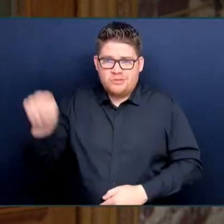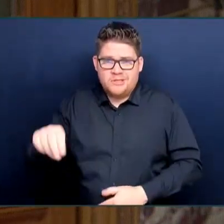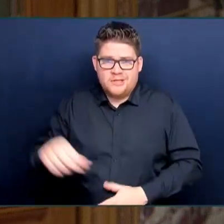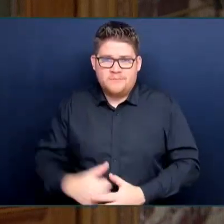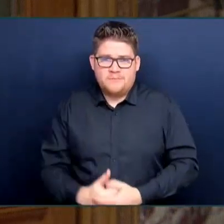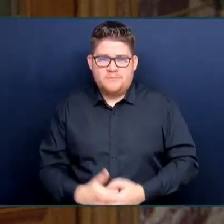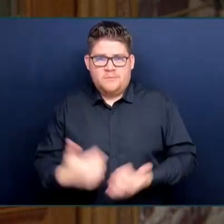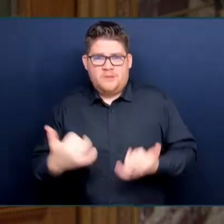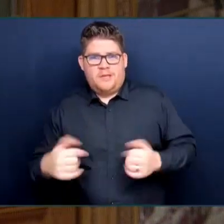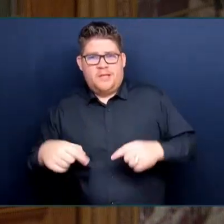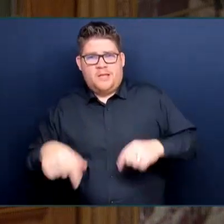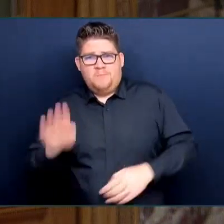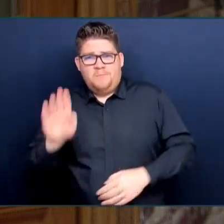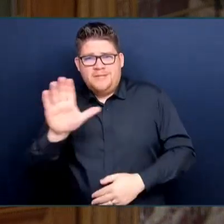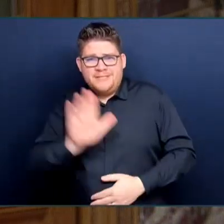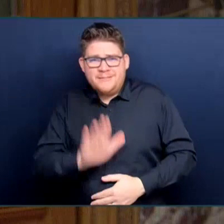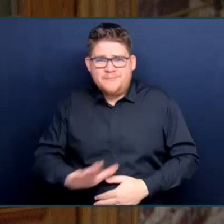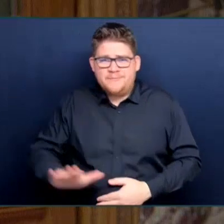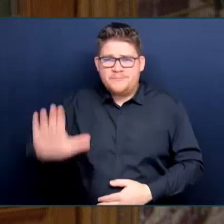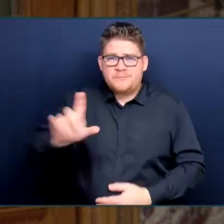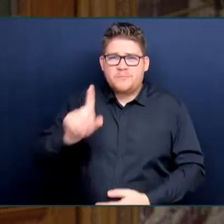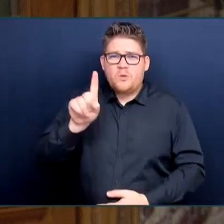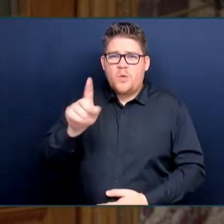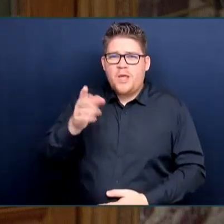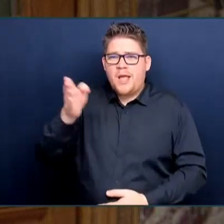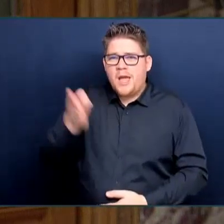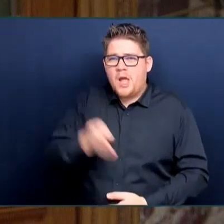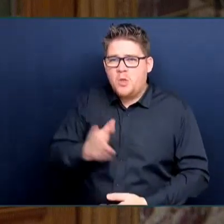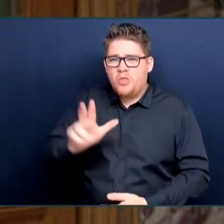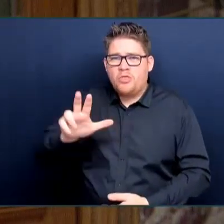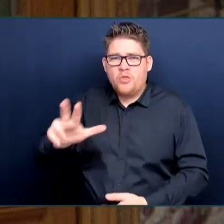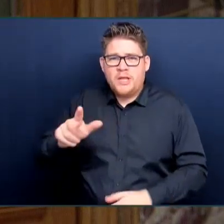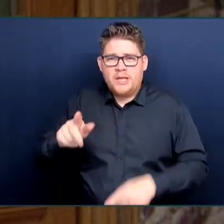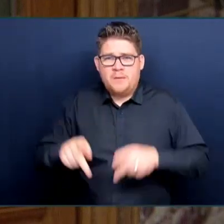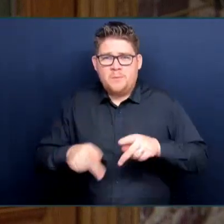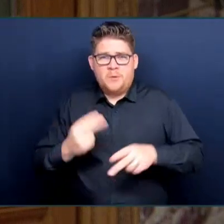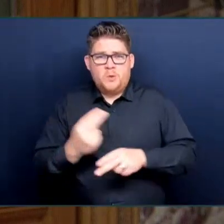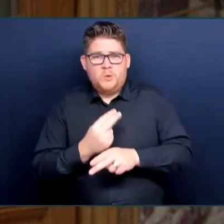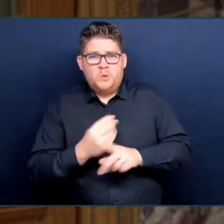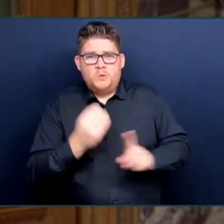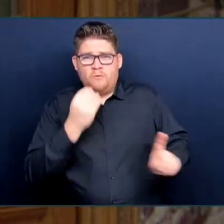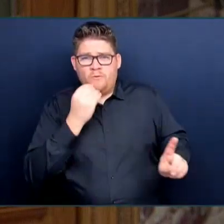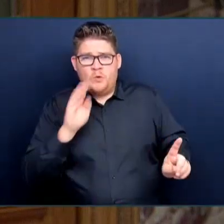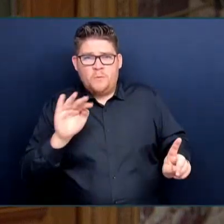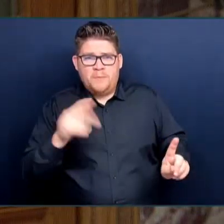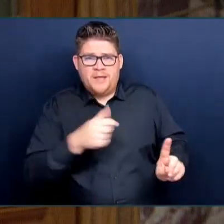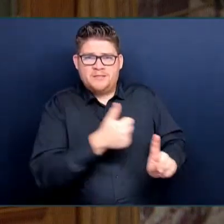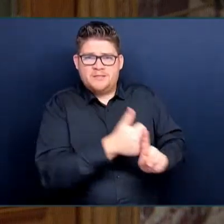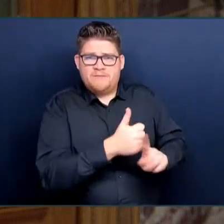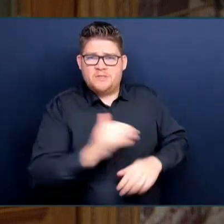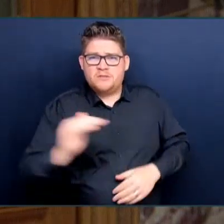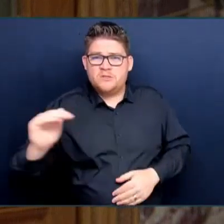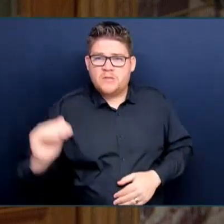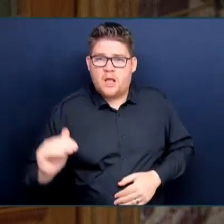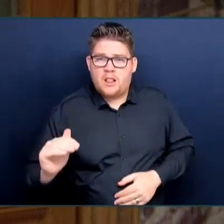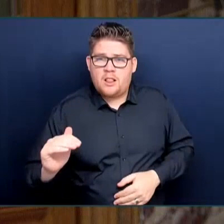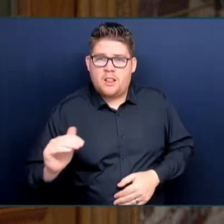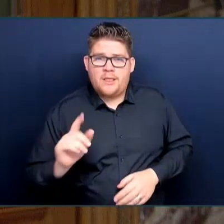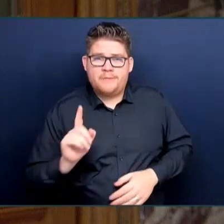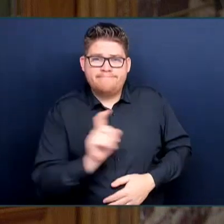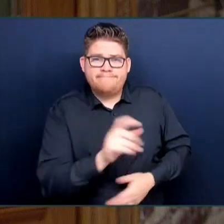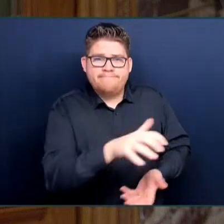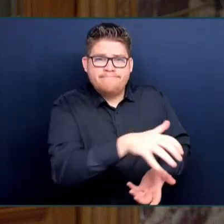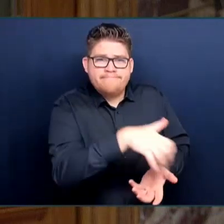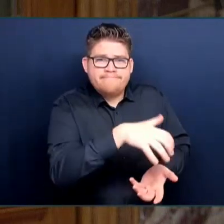food bank users is a child. Our province needs a universal school food program to ensure that children from all income